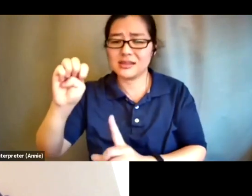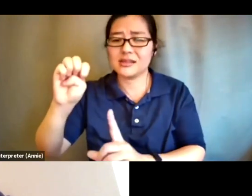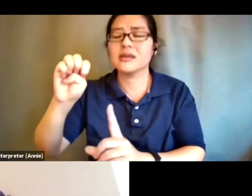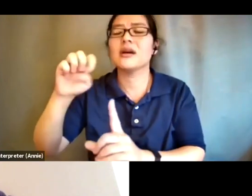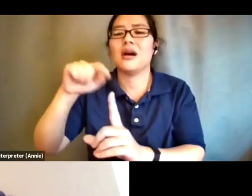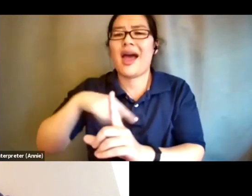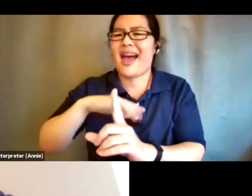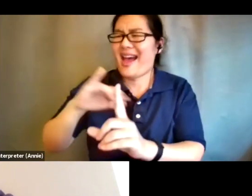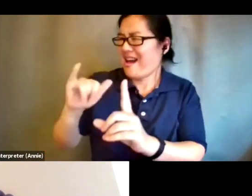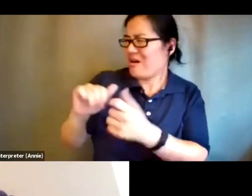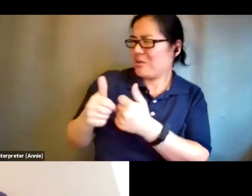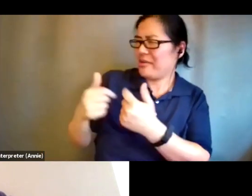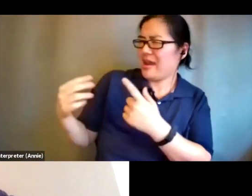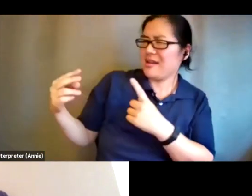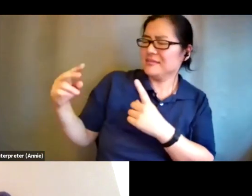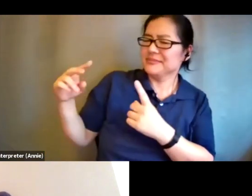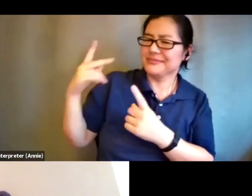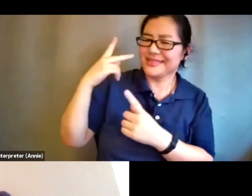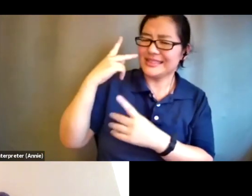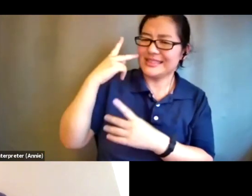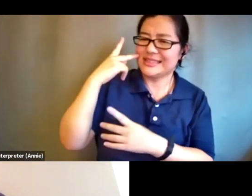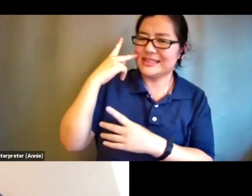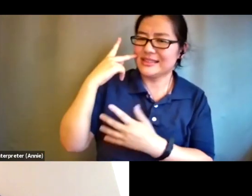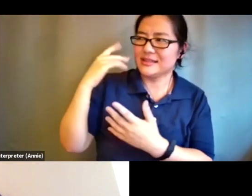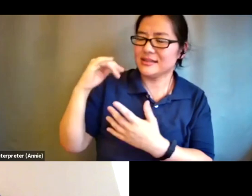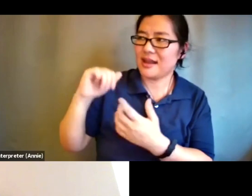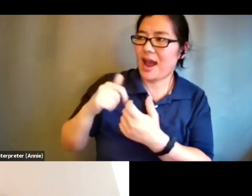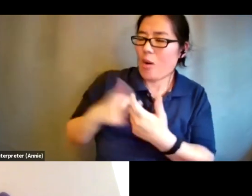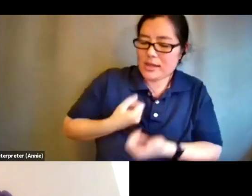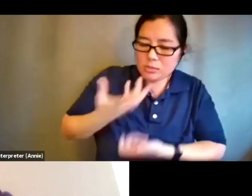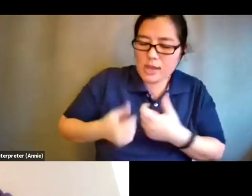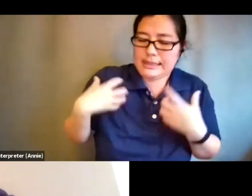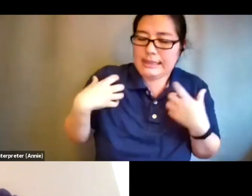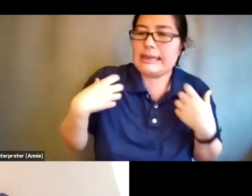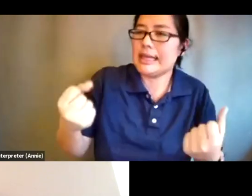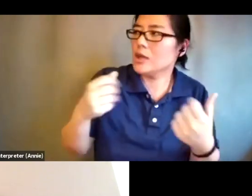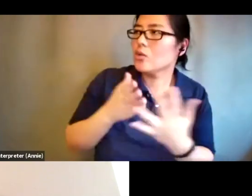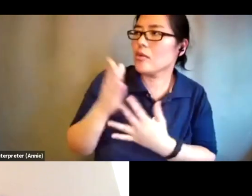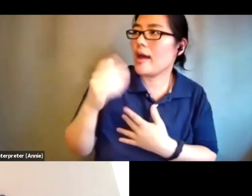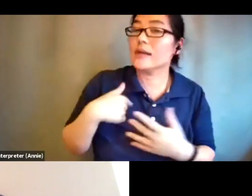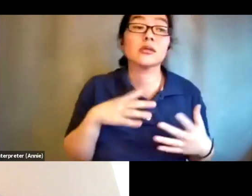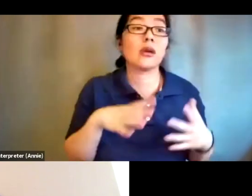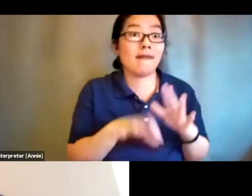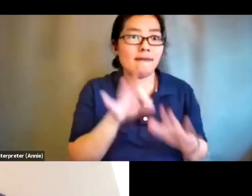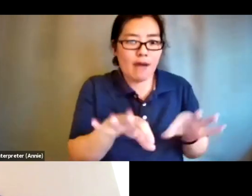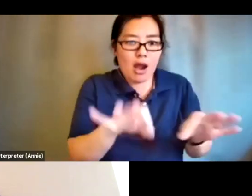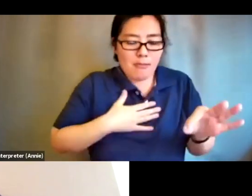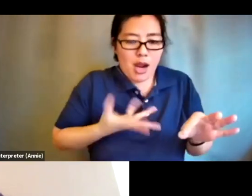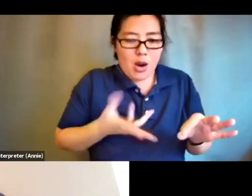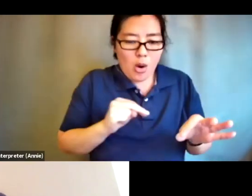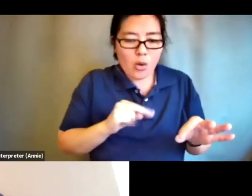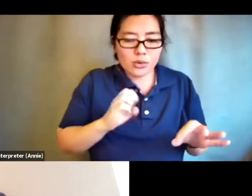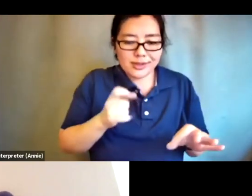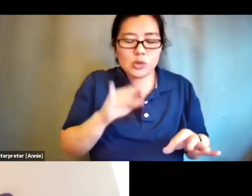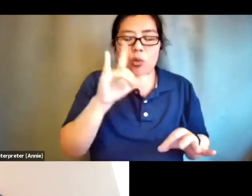to and then i got to fall in love with my own sexuality and my own sense of hotness and for me dance in and of itself is like a turn-on and